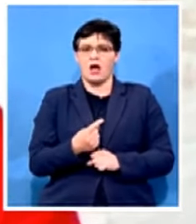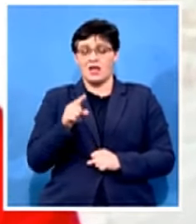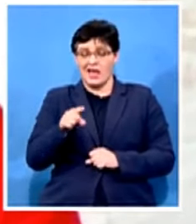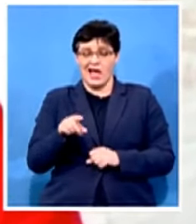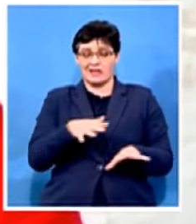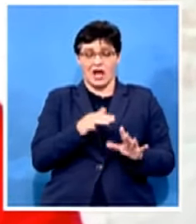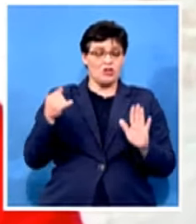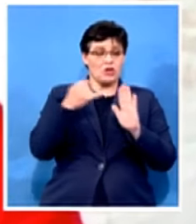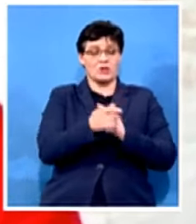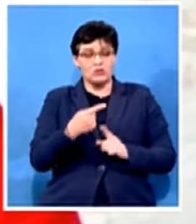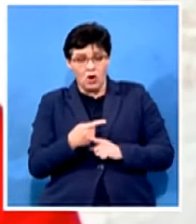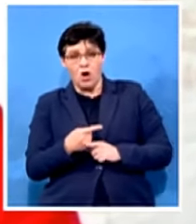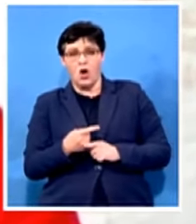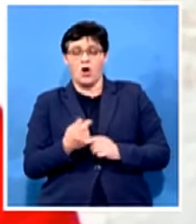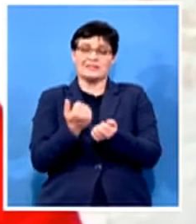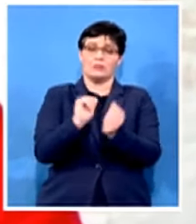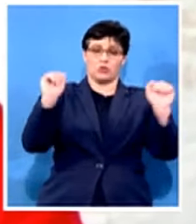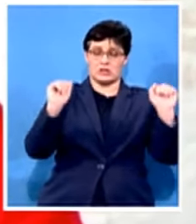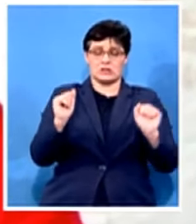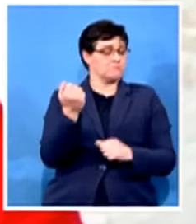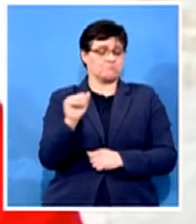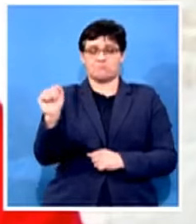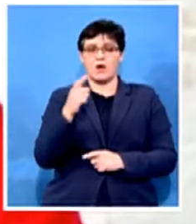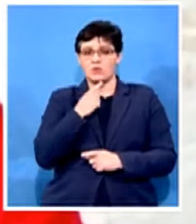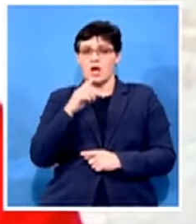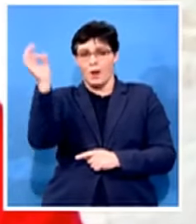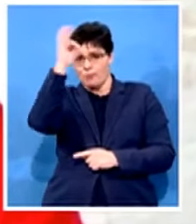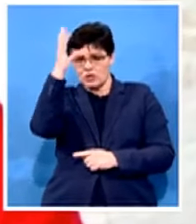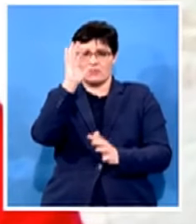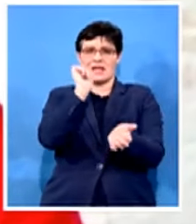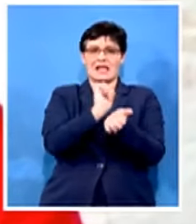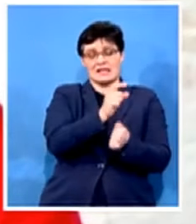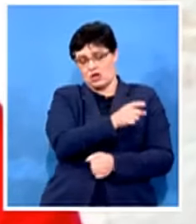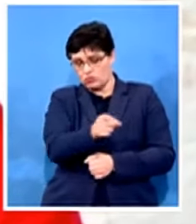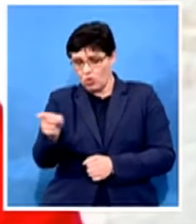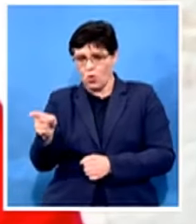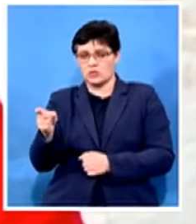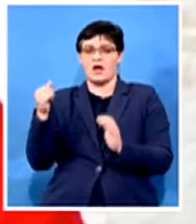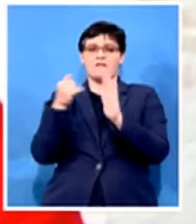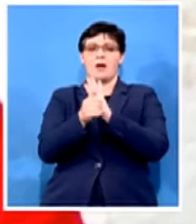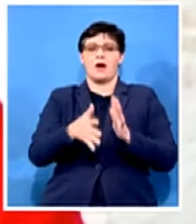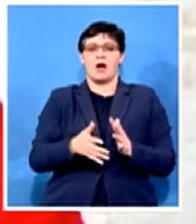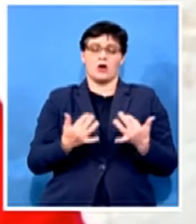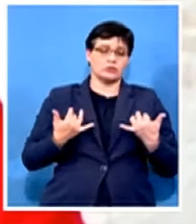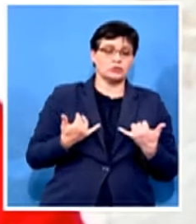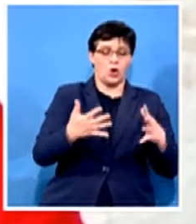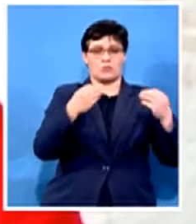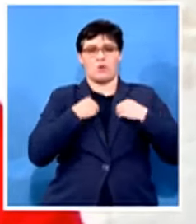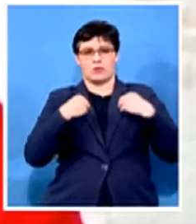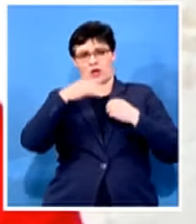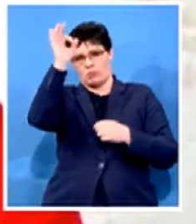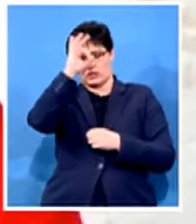we are calling for the police to arrest all those farmers who touch the police property and vandalize the court in senegal